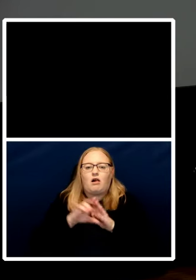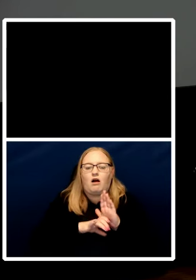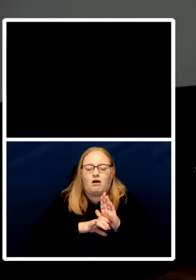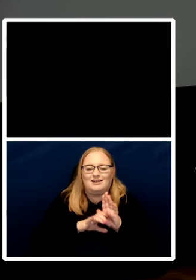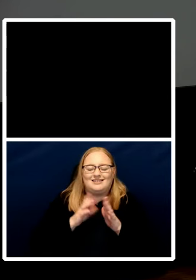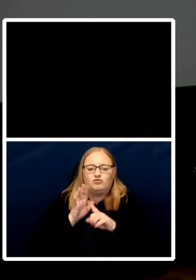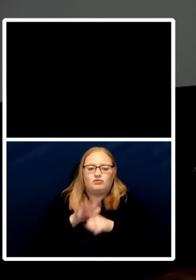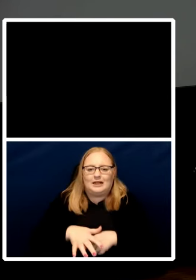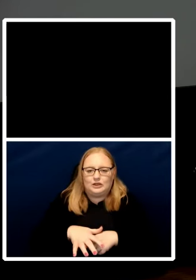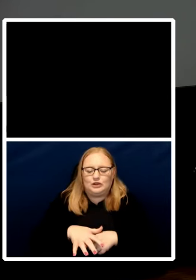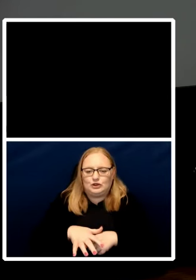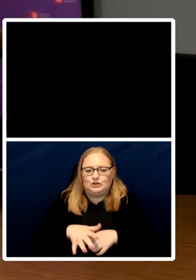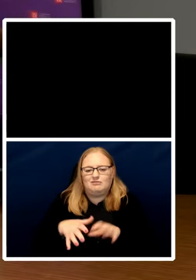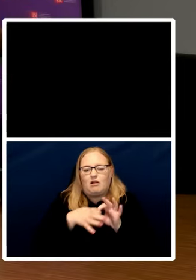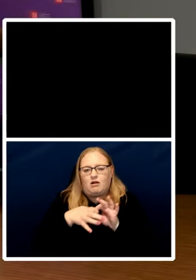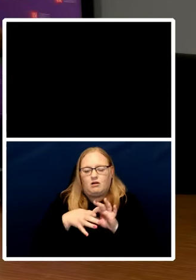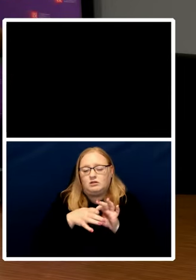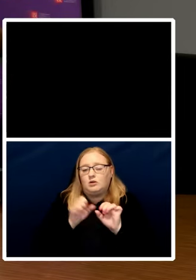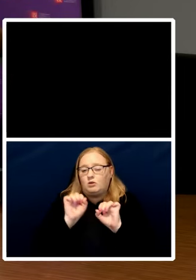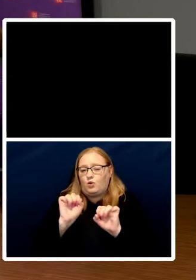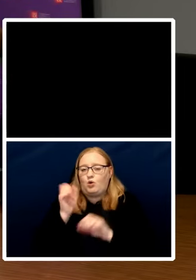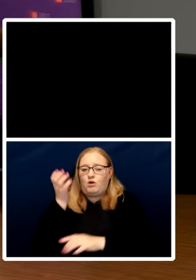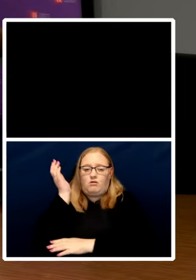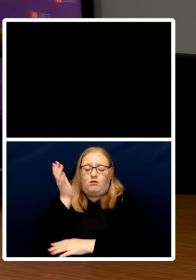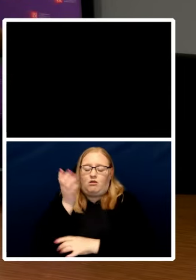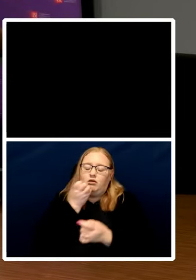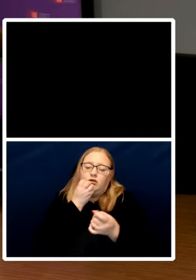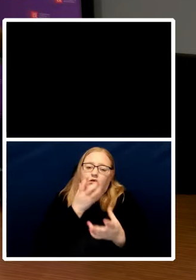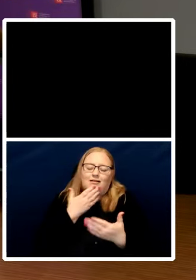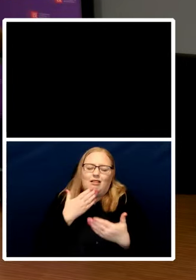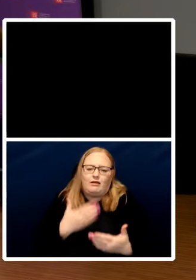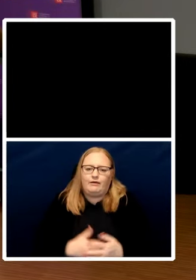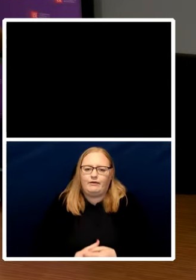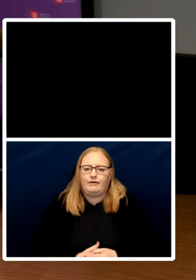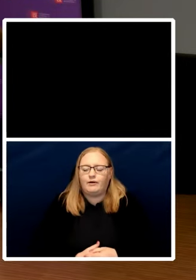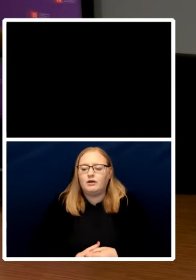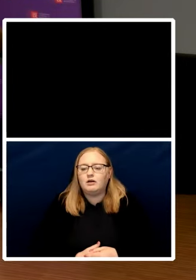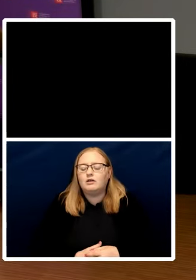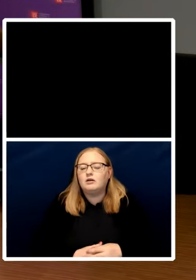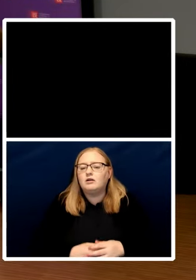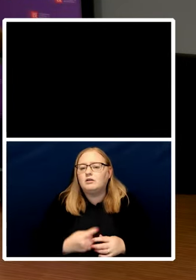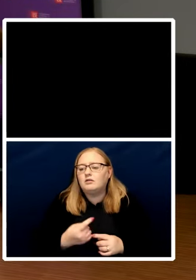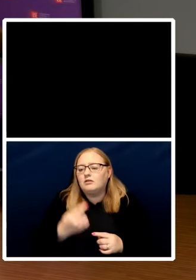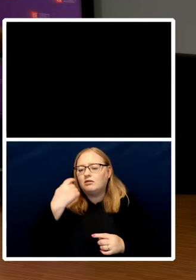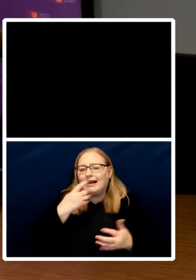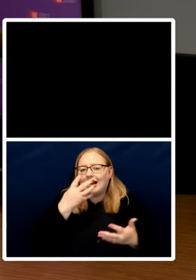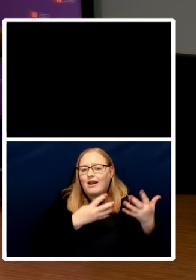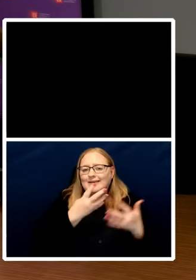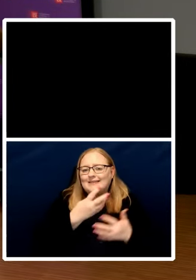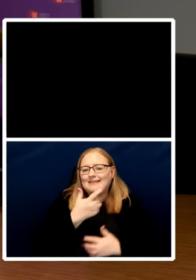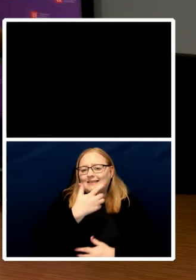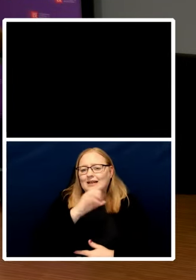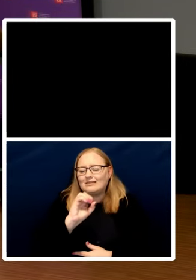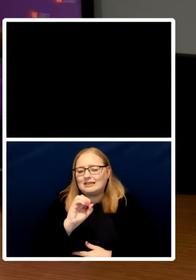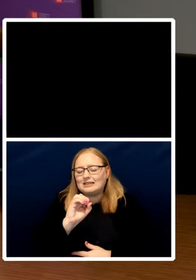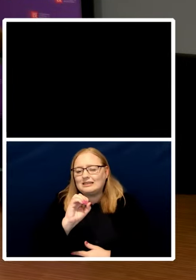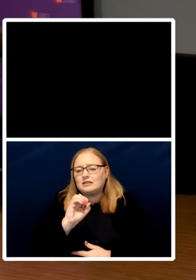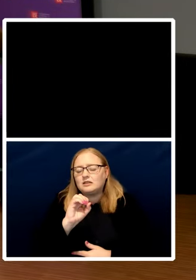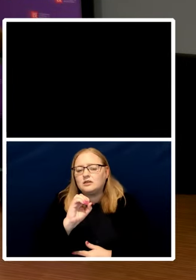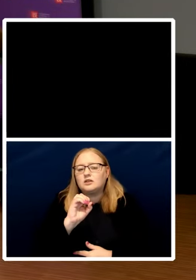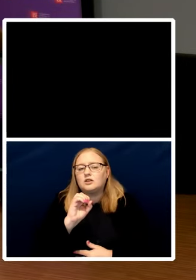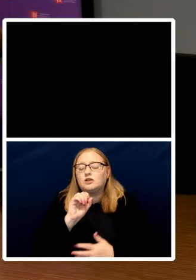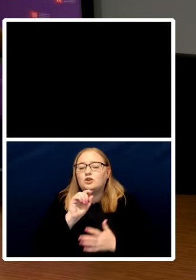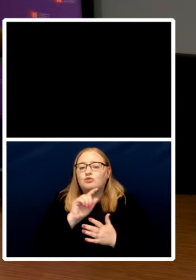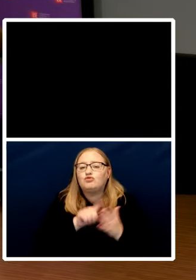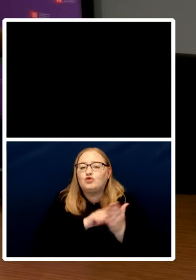for your wonderful talk um in the 1970s a journalist described uh people that you